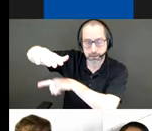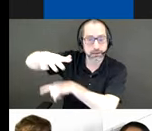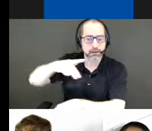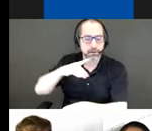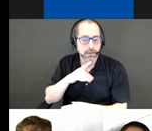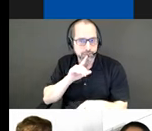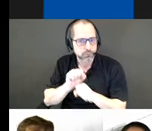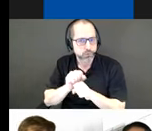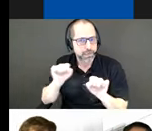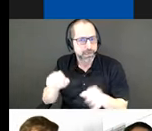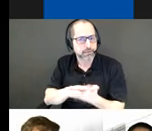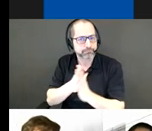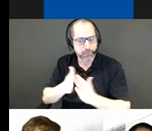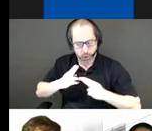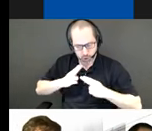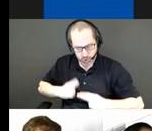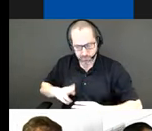liminal zone of passage.